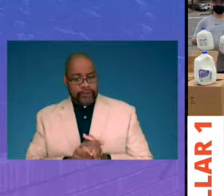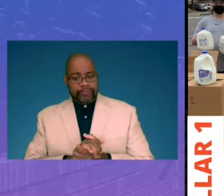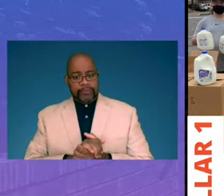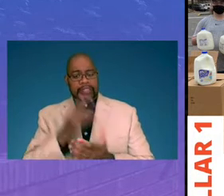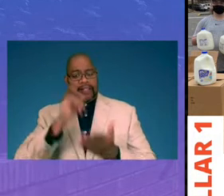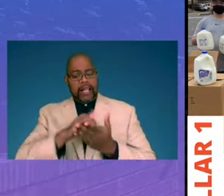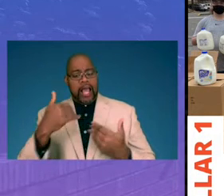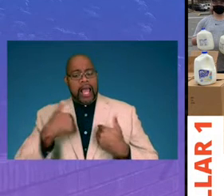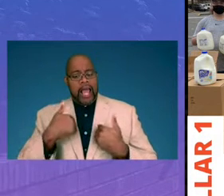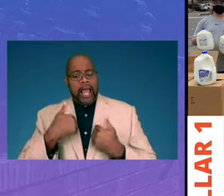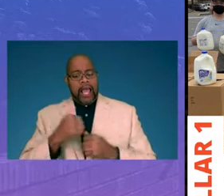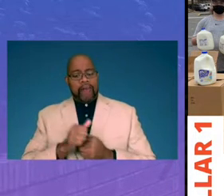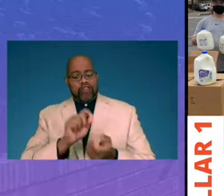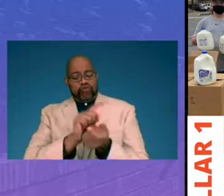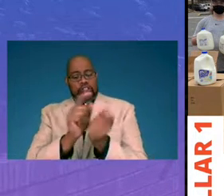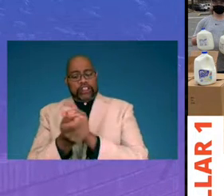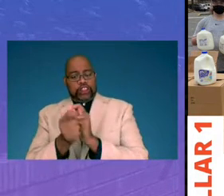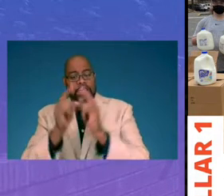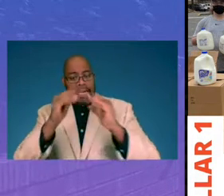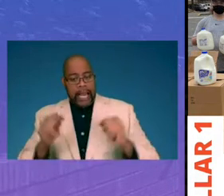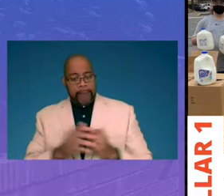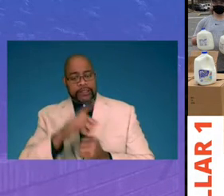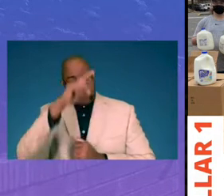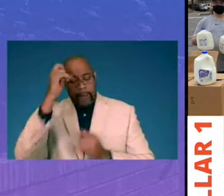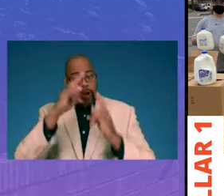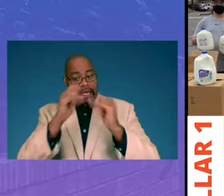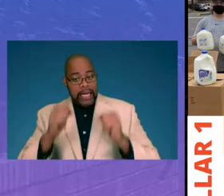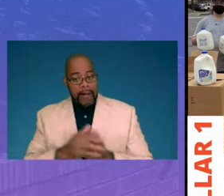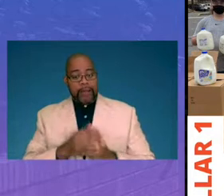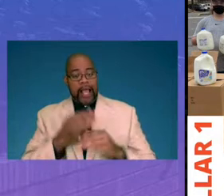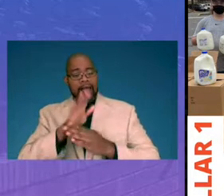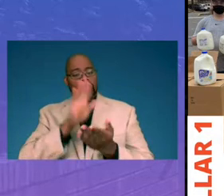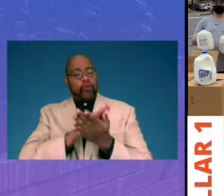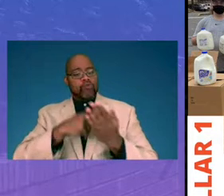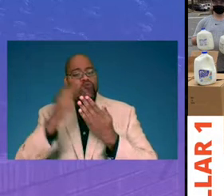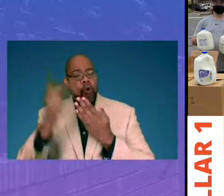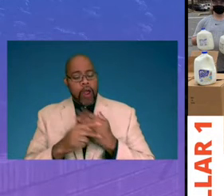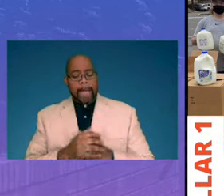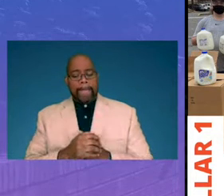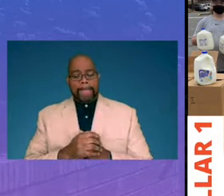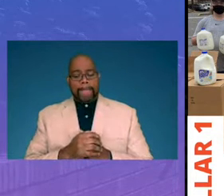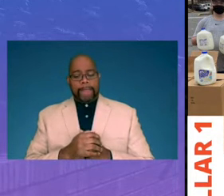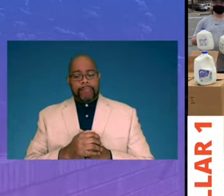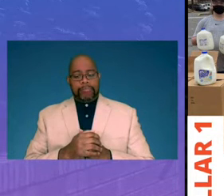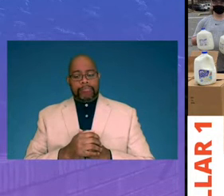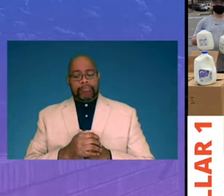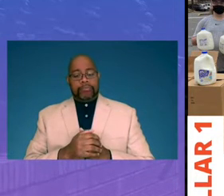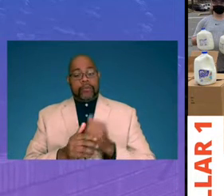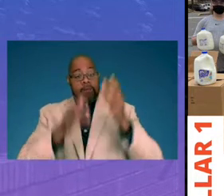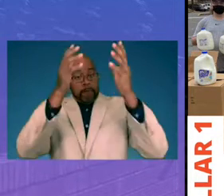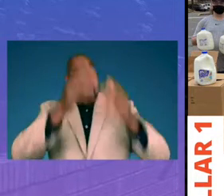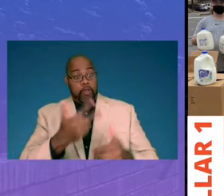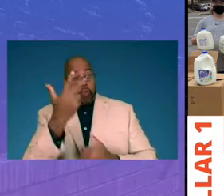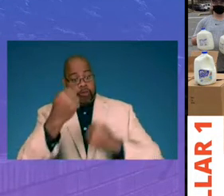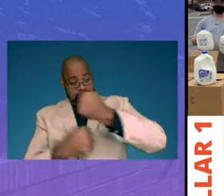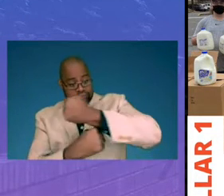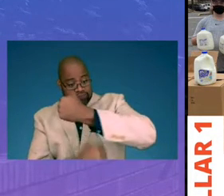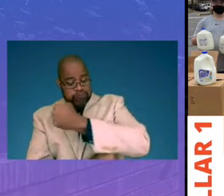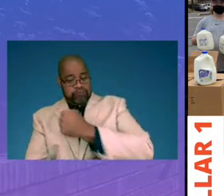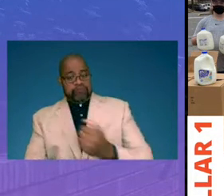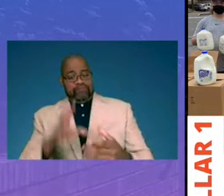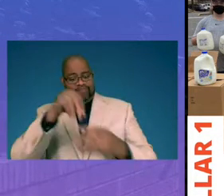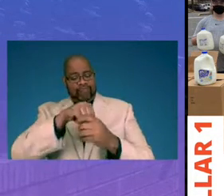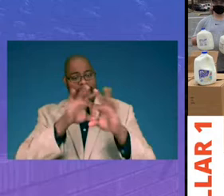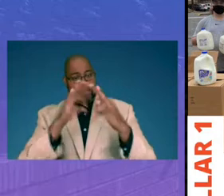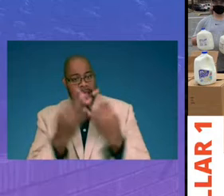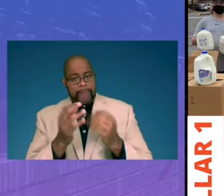that we have transition camps and summer camps and after-school programs. Under Pillar 3, Engage Families